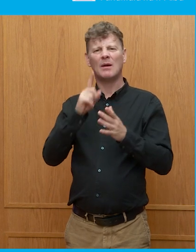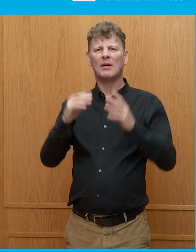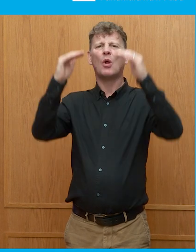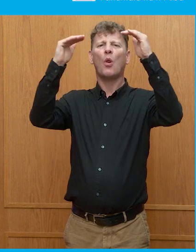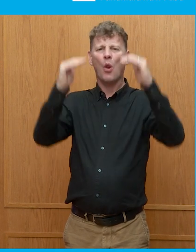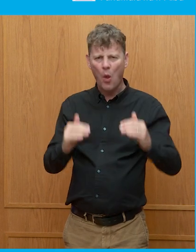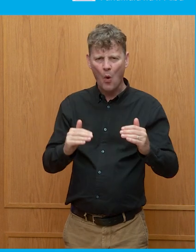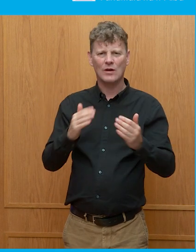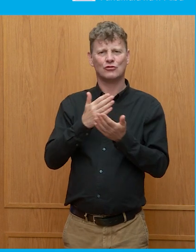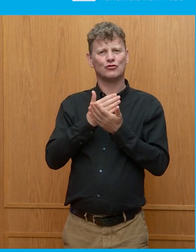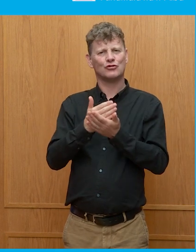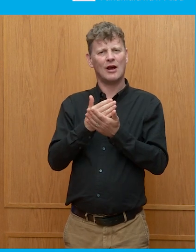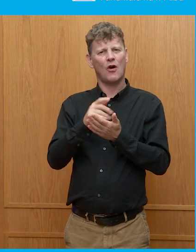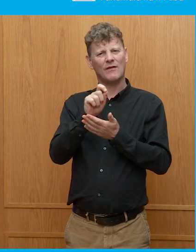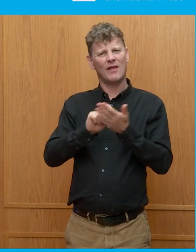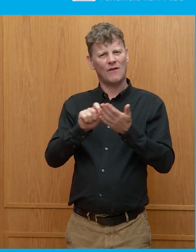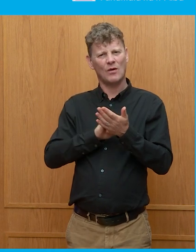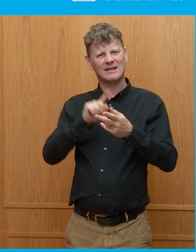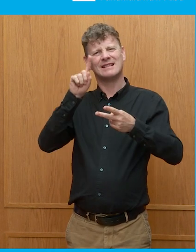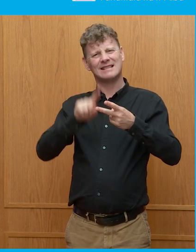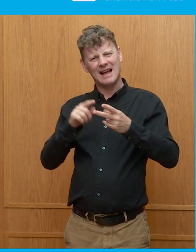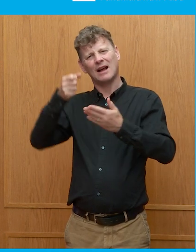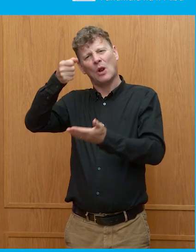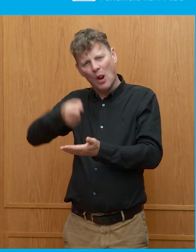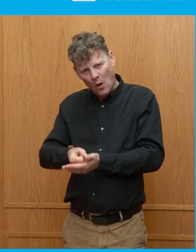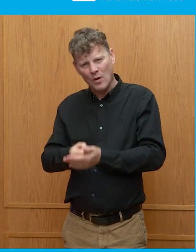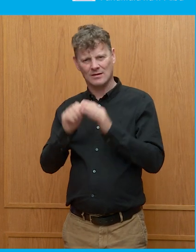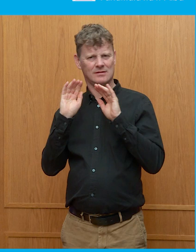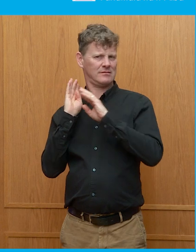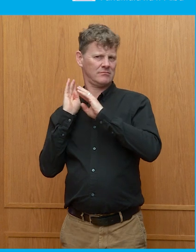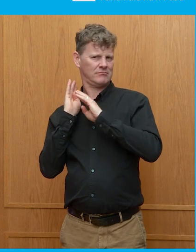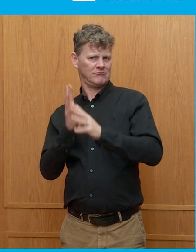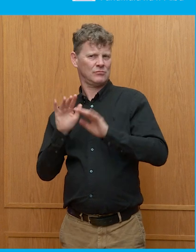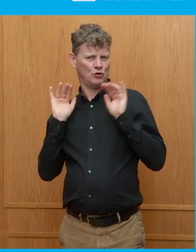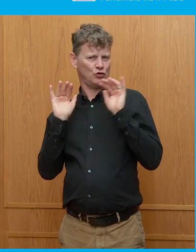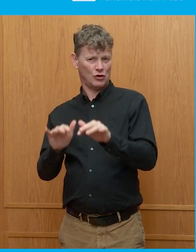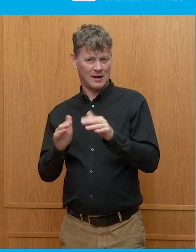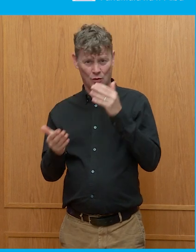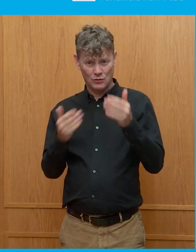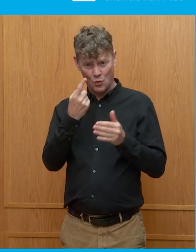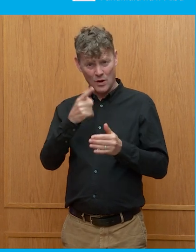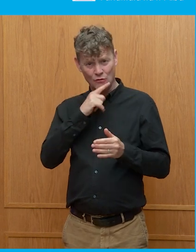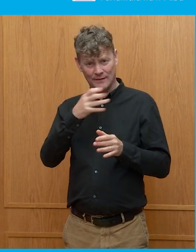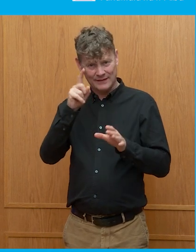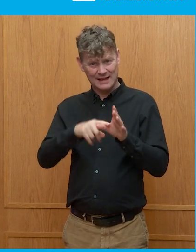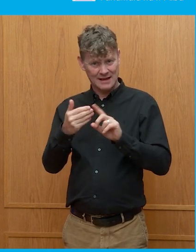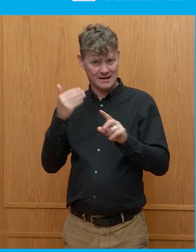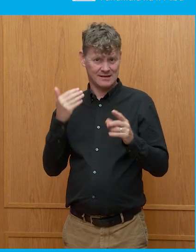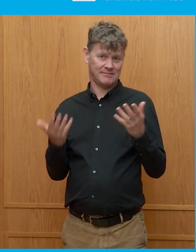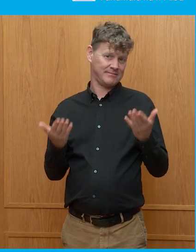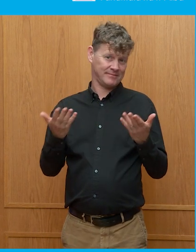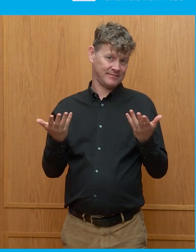And as I say, the second lowest turnout in the last sort of 150 years. And you ask,